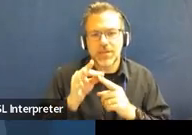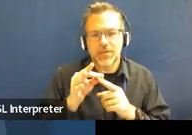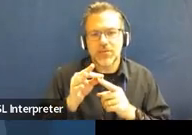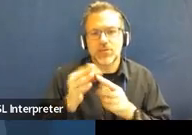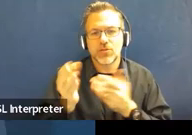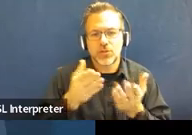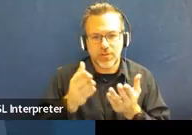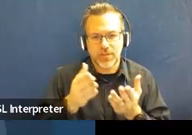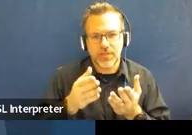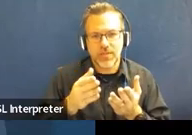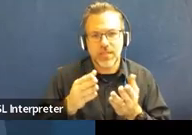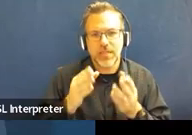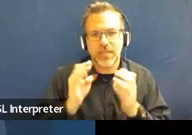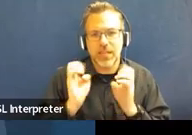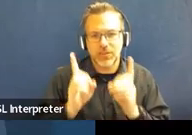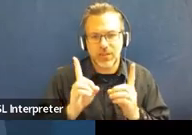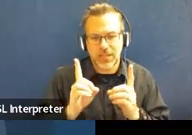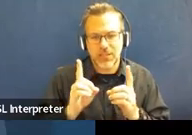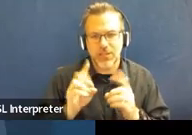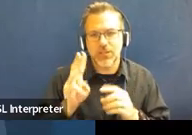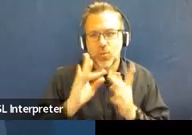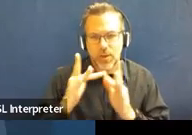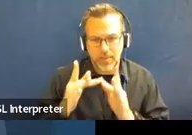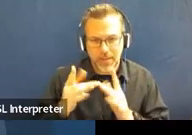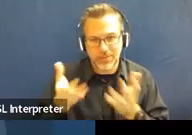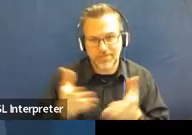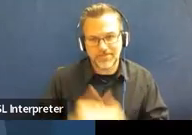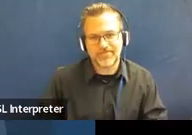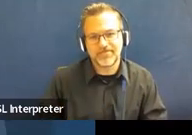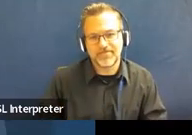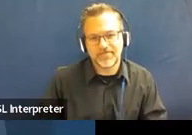webpage. So just a little bit more information for you if you want it.